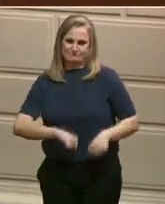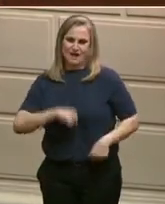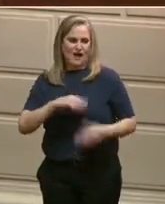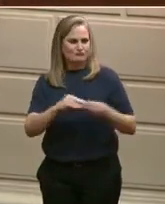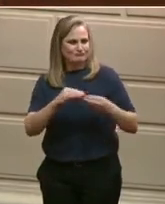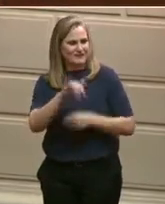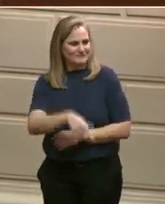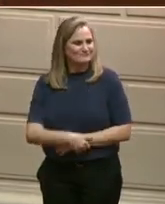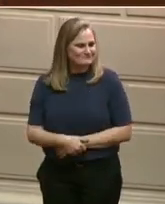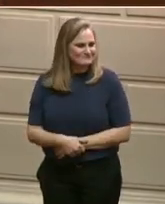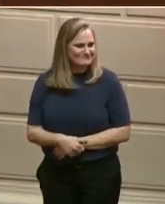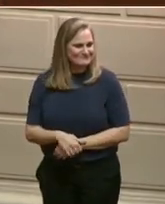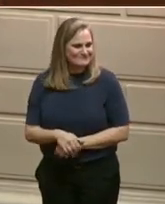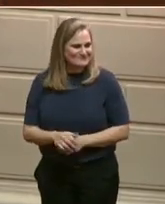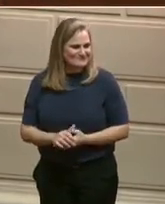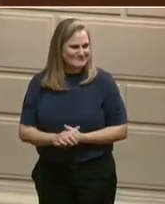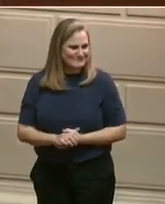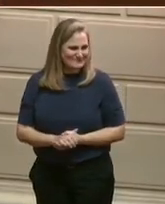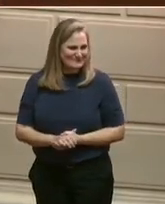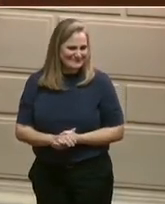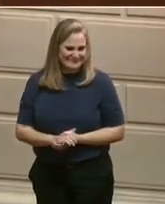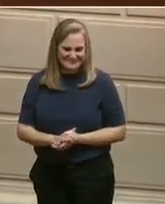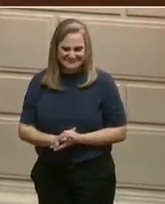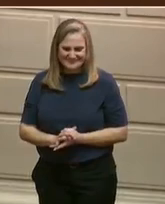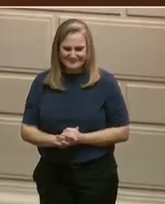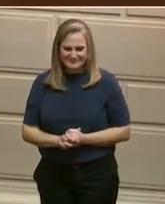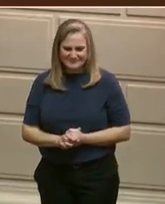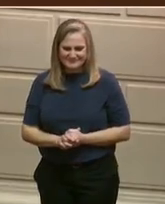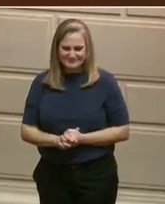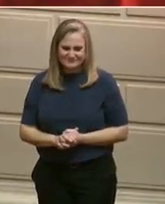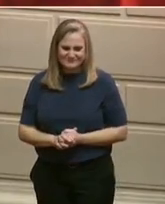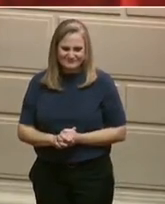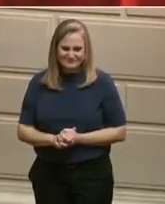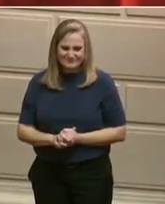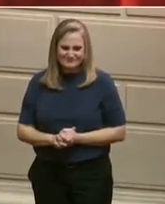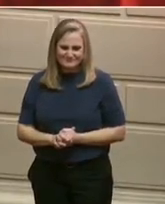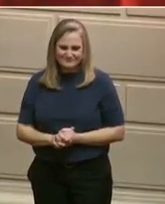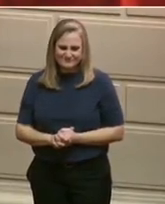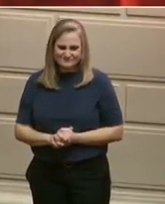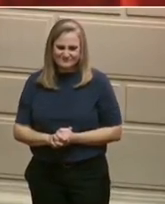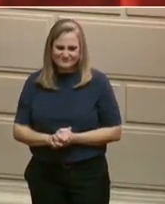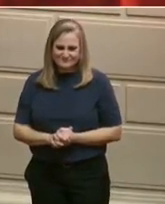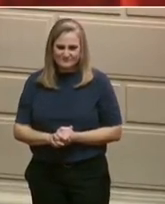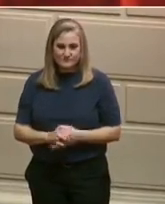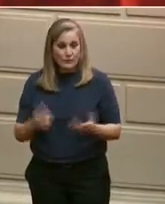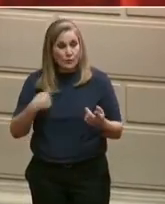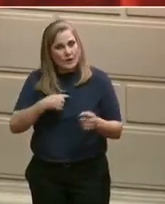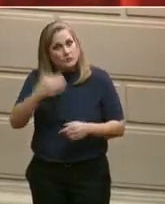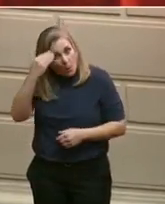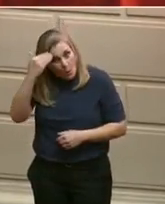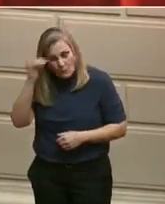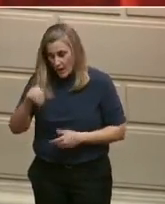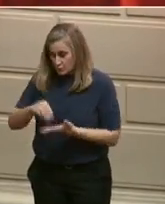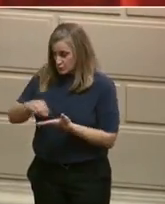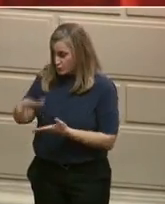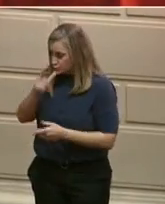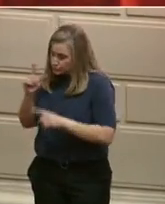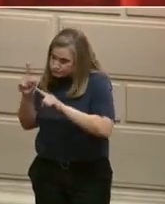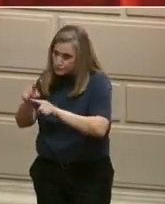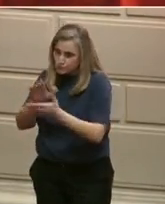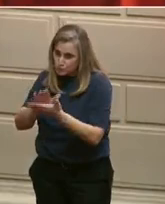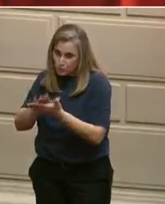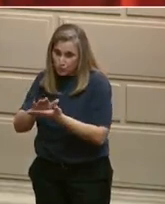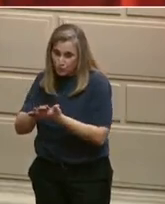We know, we know that students who attend school regularly perform on average about 20